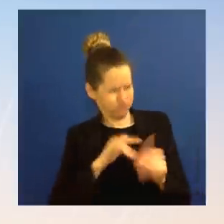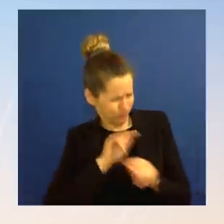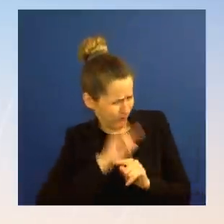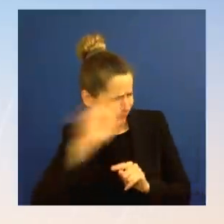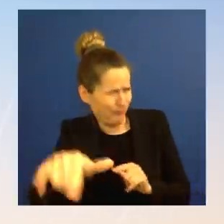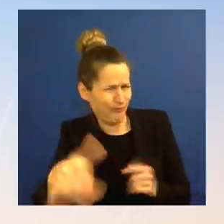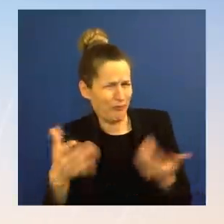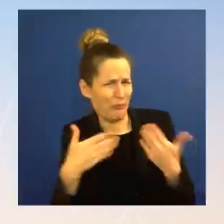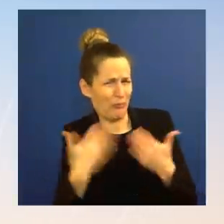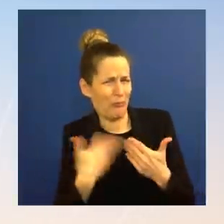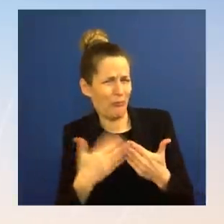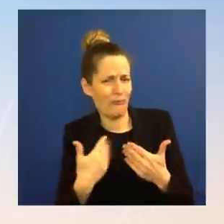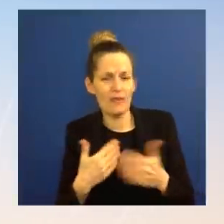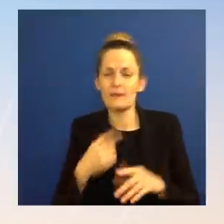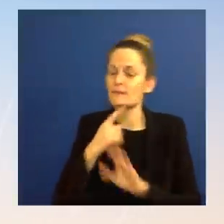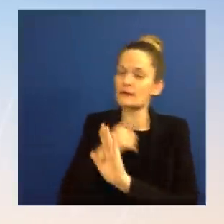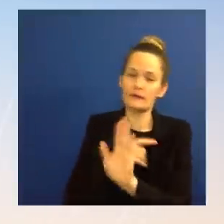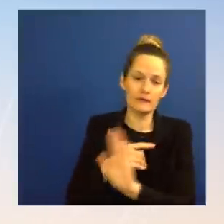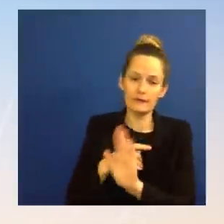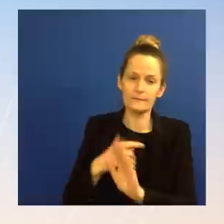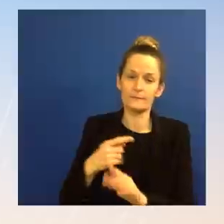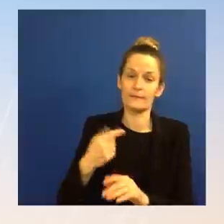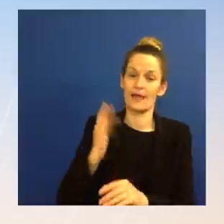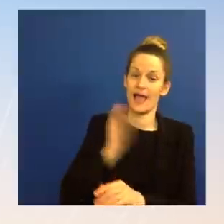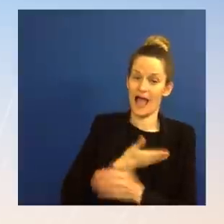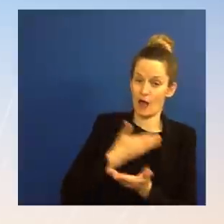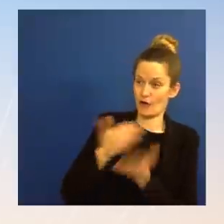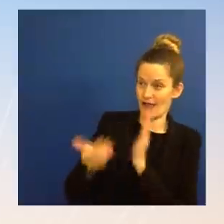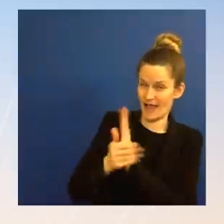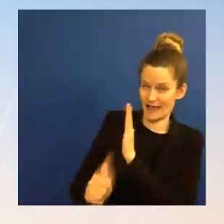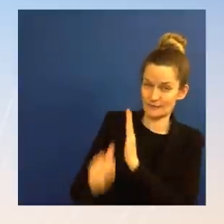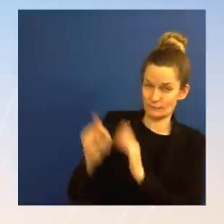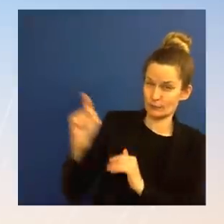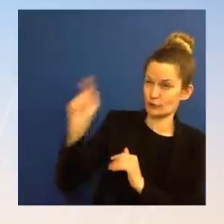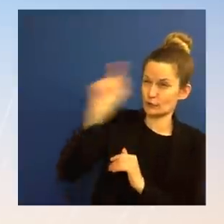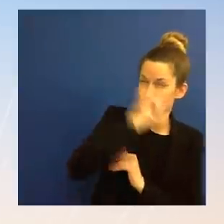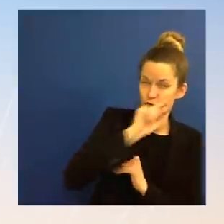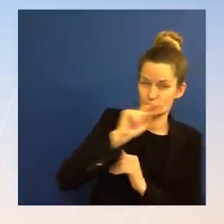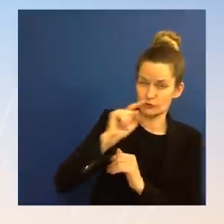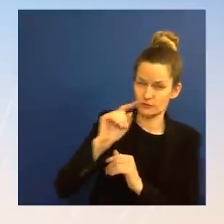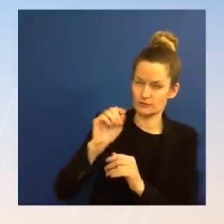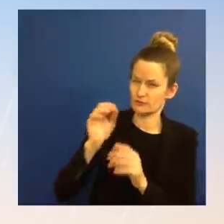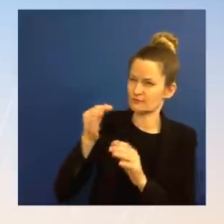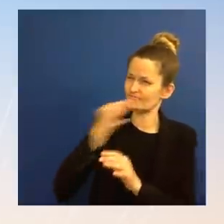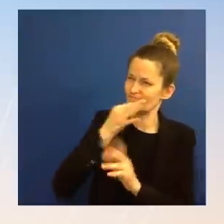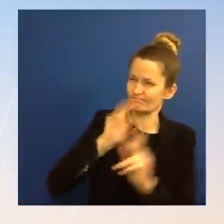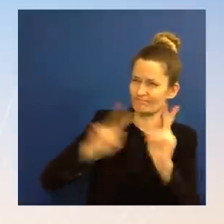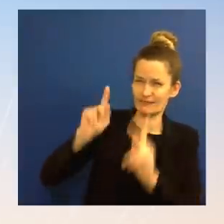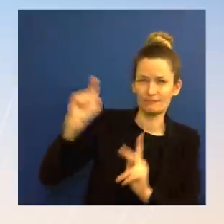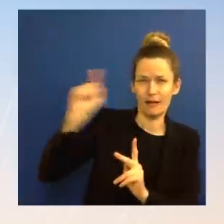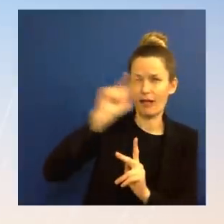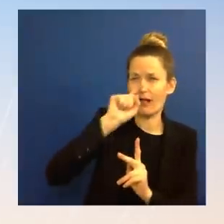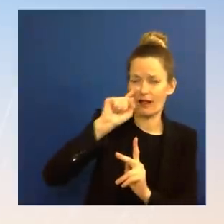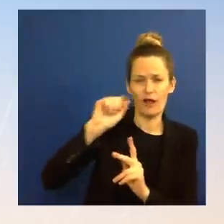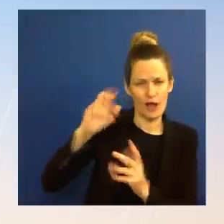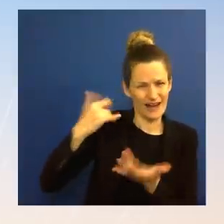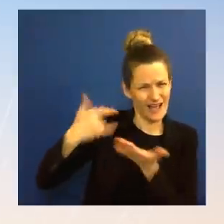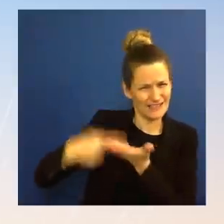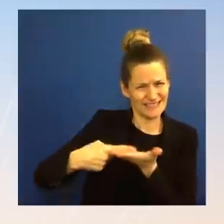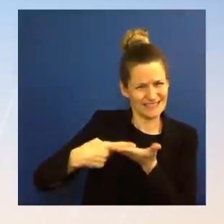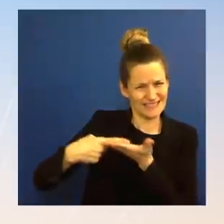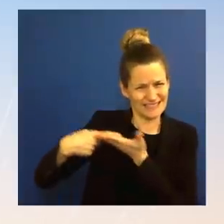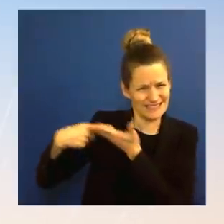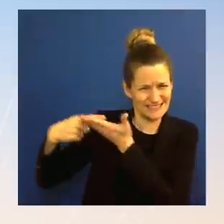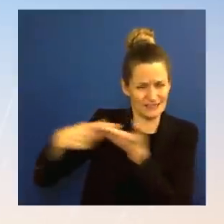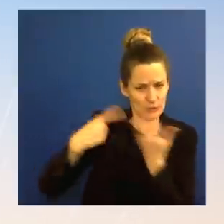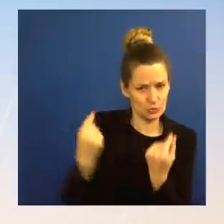you to the Department of Defense for the status of that. And real broadly, is there any concern that making the lives of average Russians miserable,